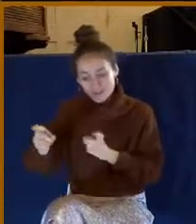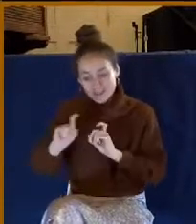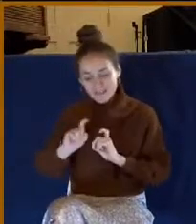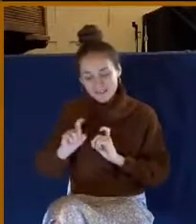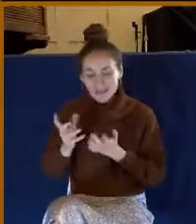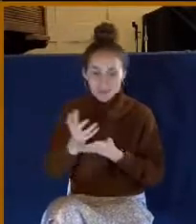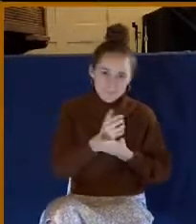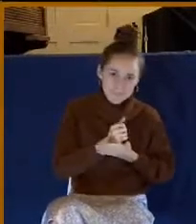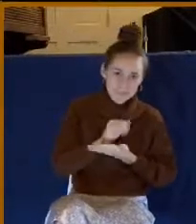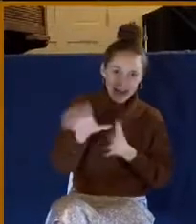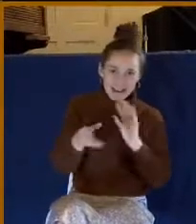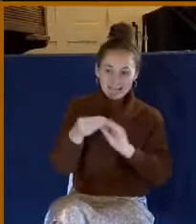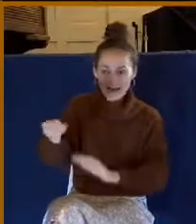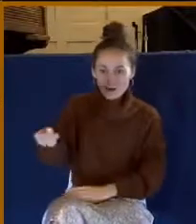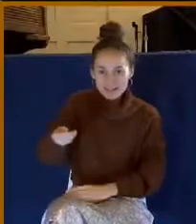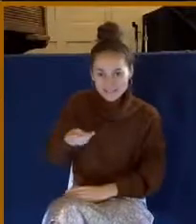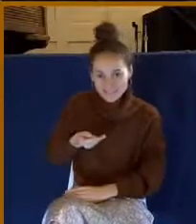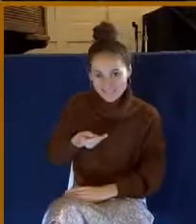Sometimes I don't get it.